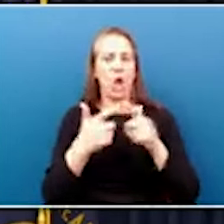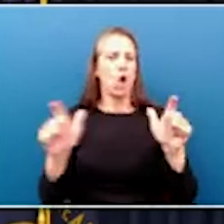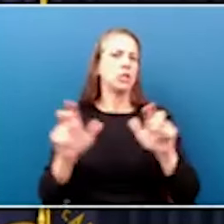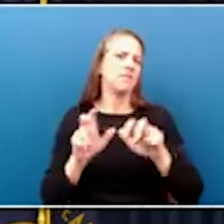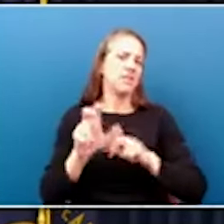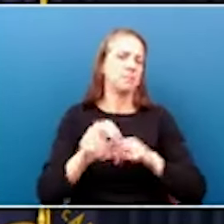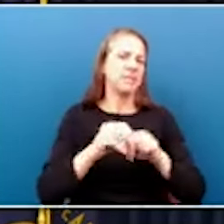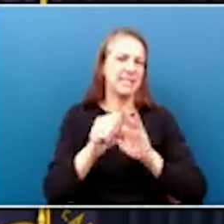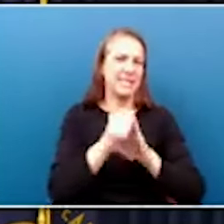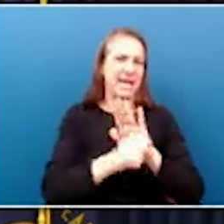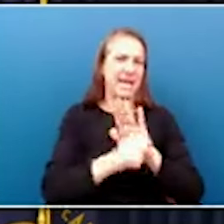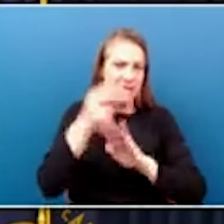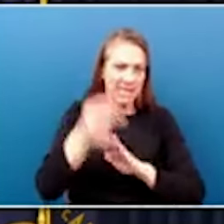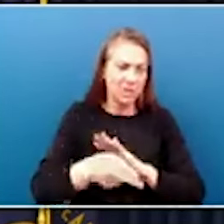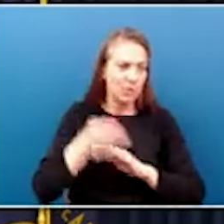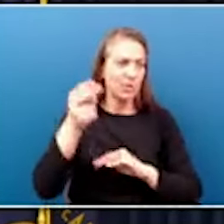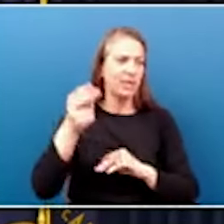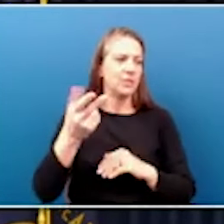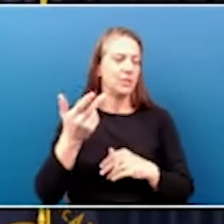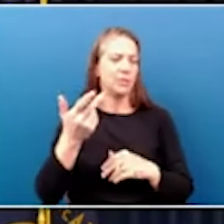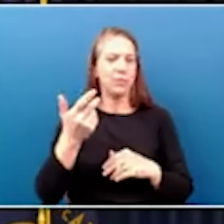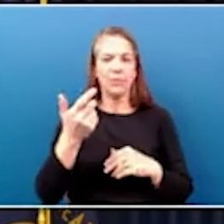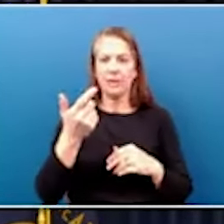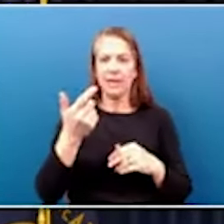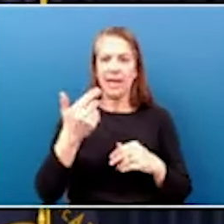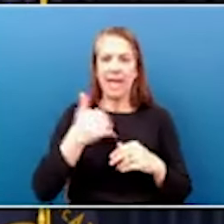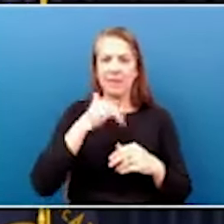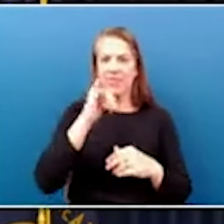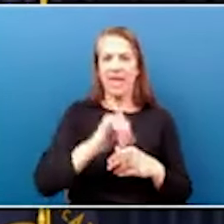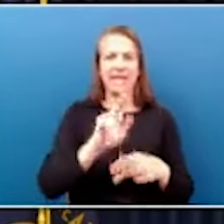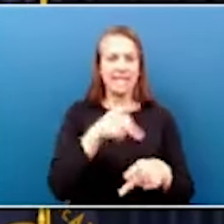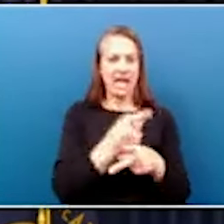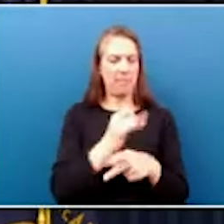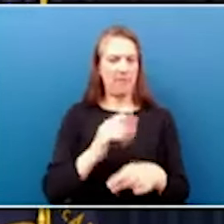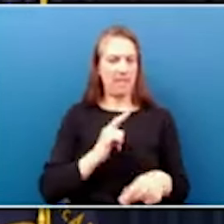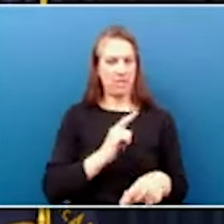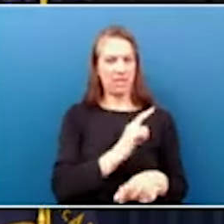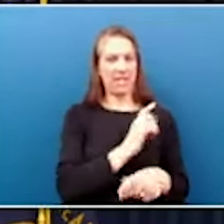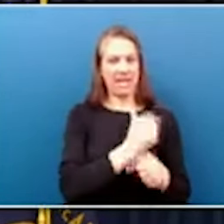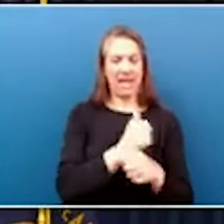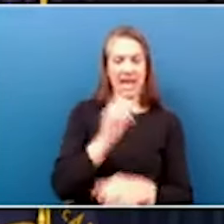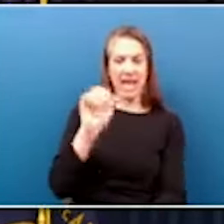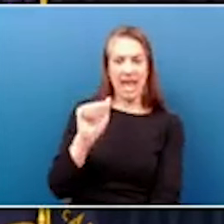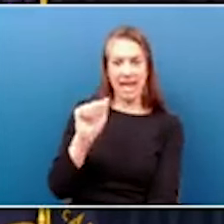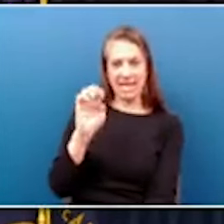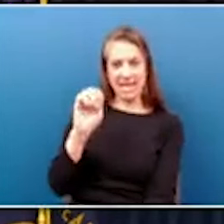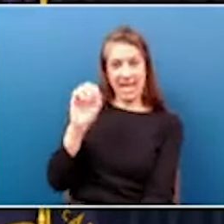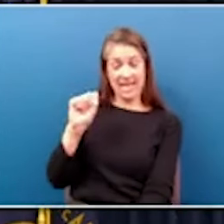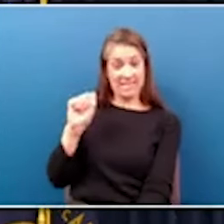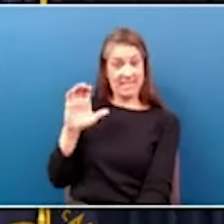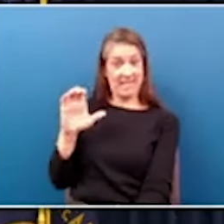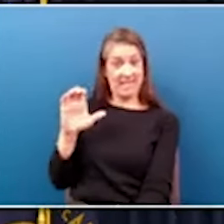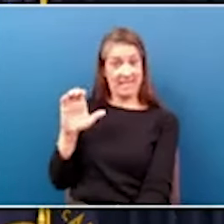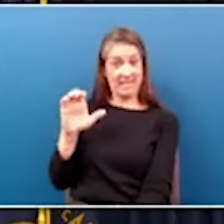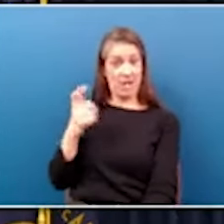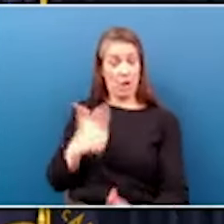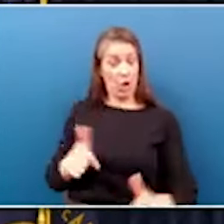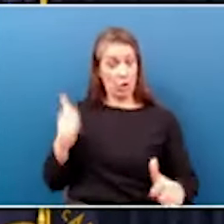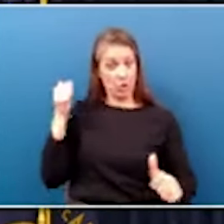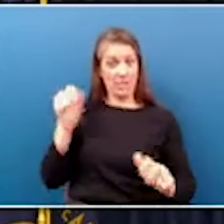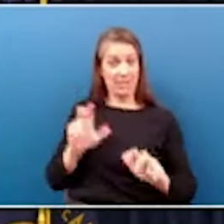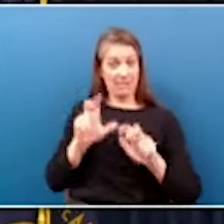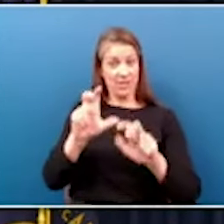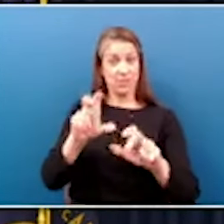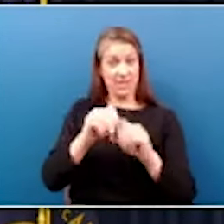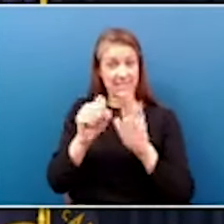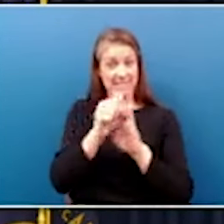to the ability from that piece of legislation to get AESC's second biggest investment in state history.